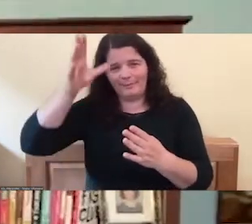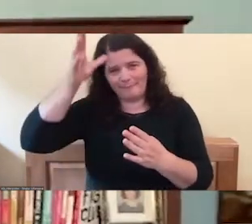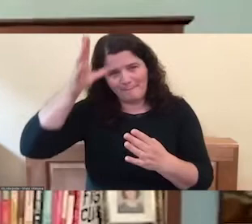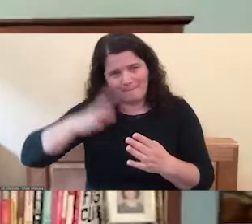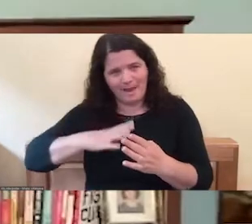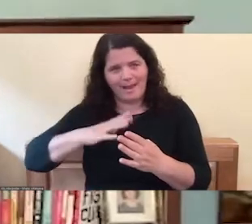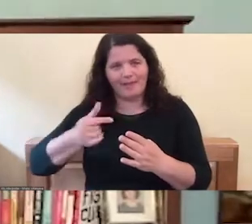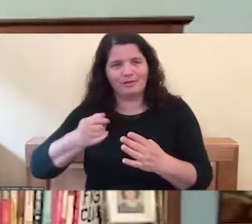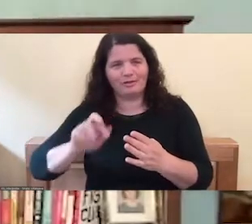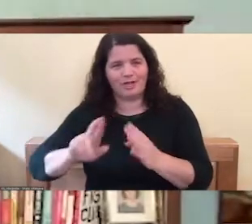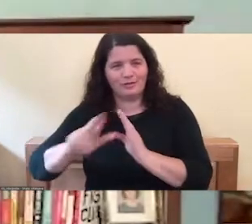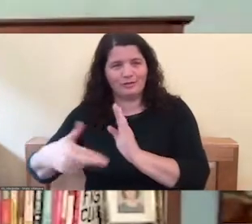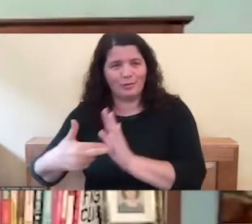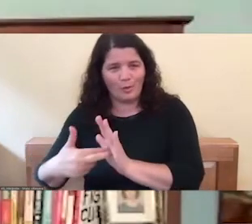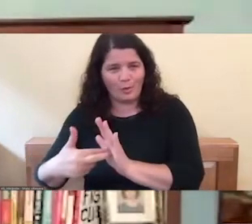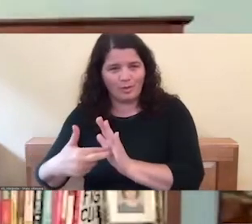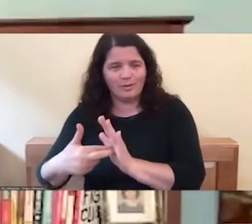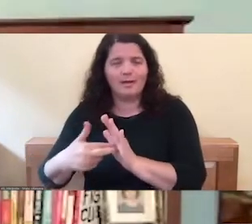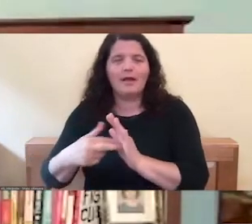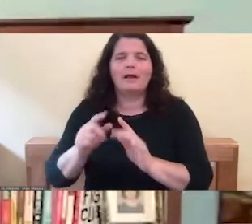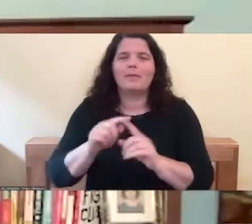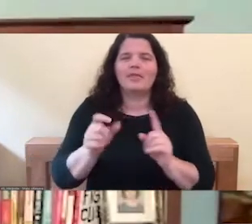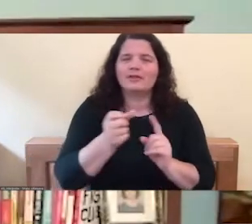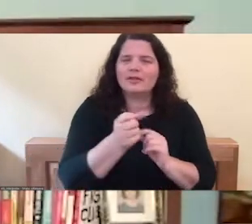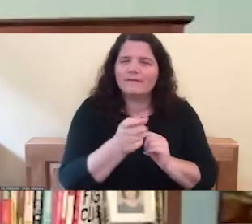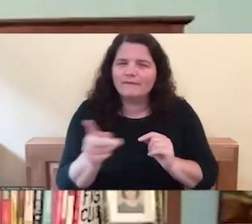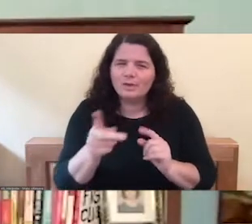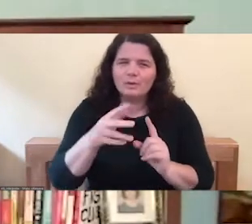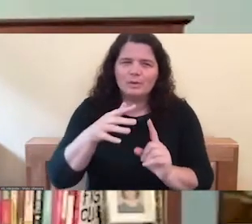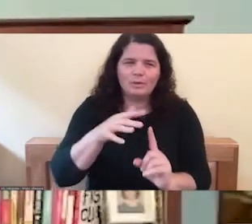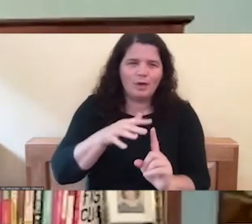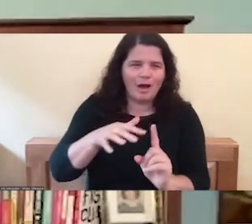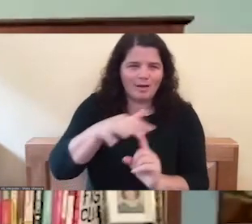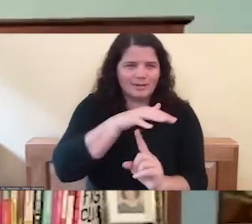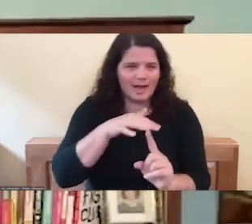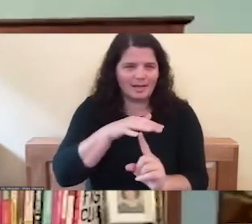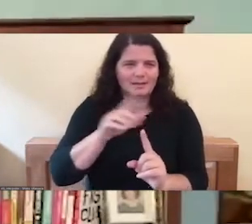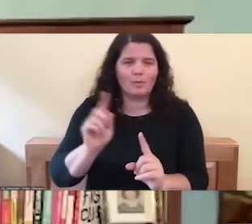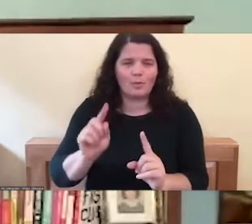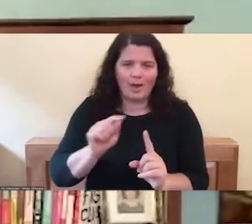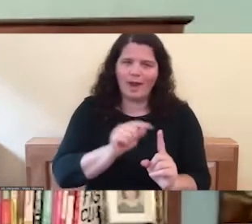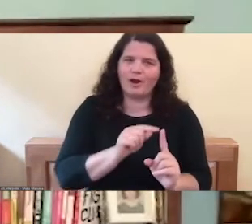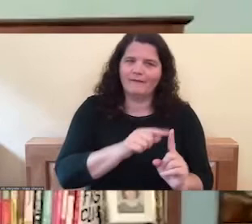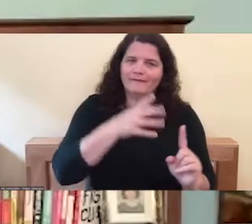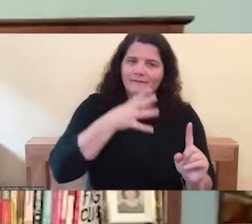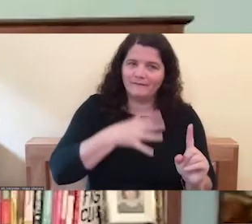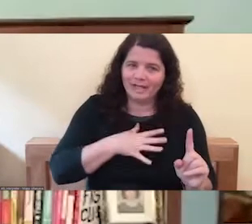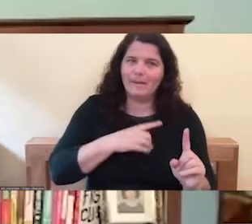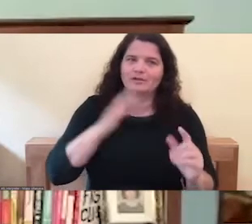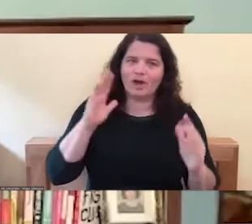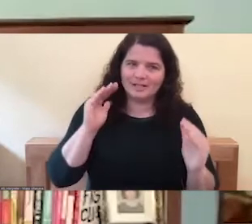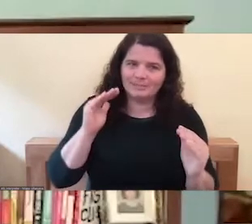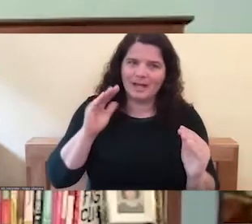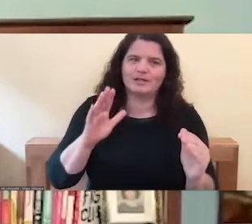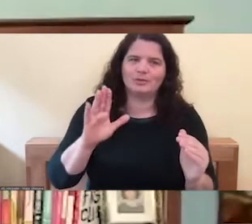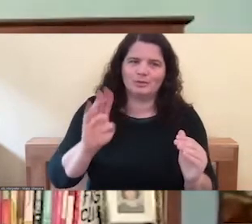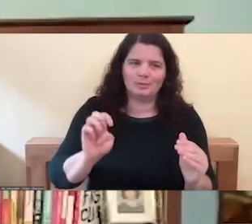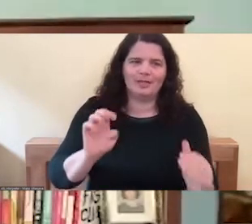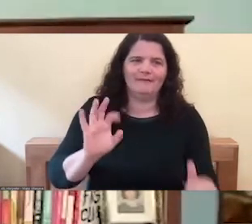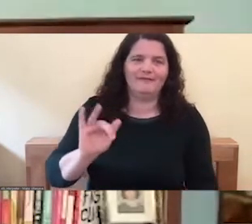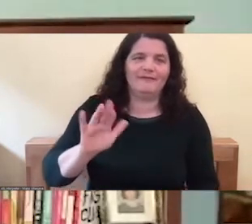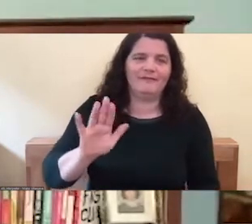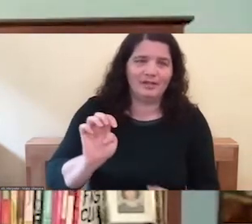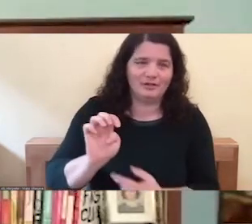contexts in which this fierceness is part of the female gender role. Uh, and that's what I like to call